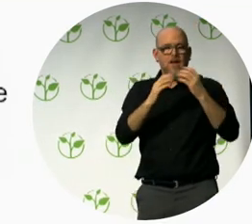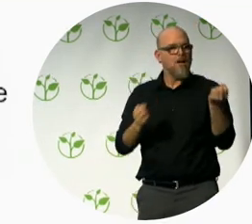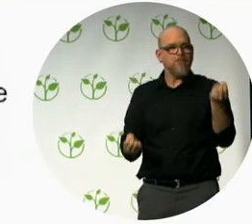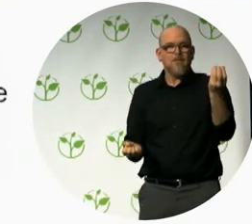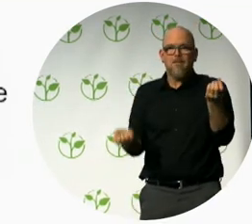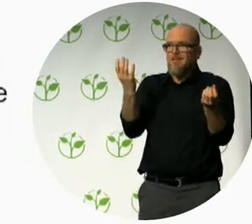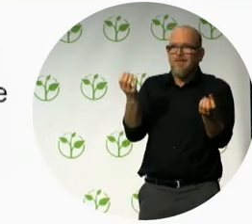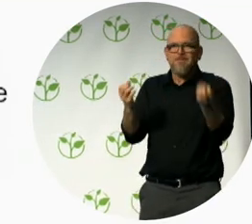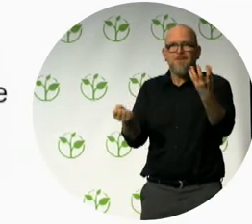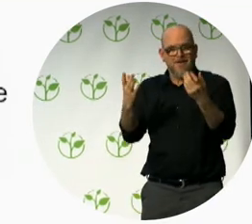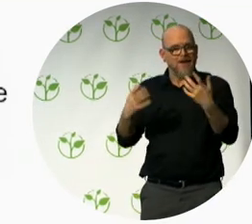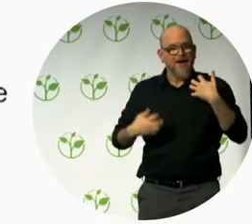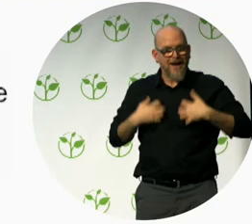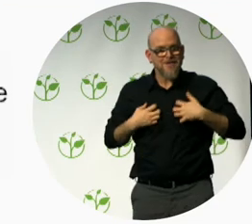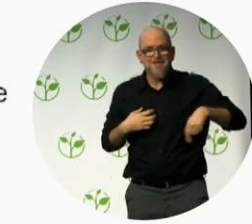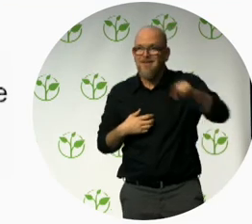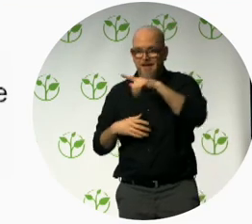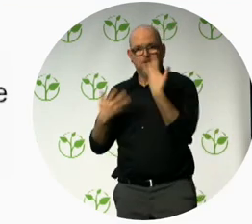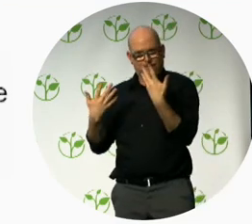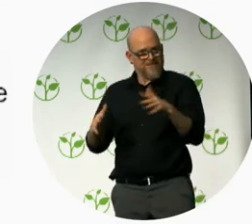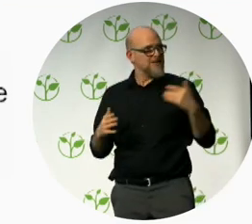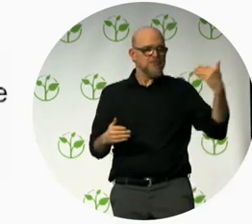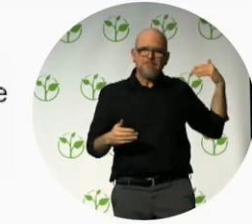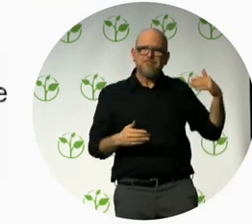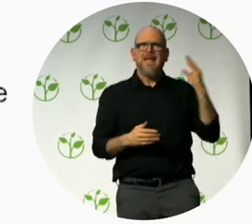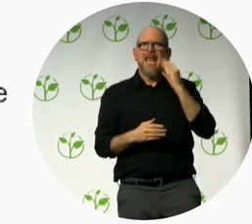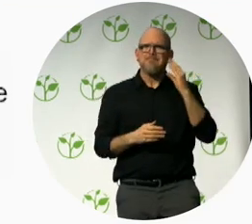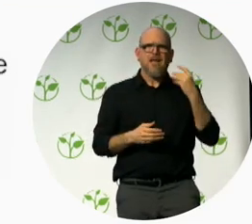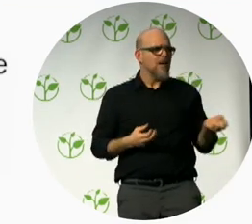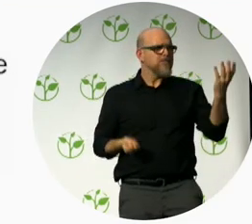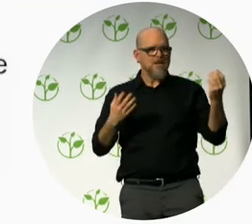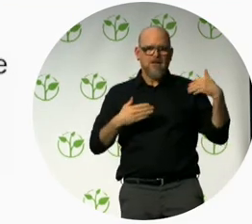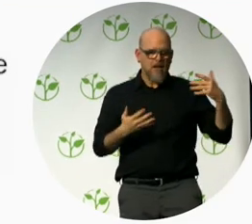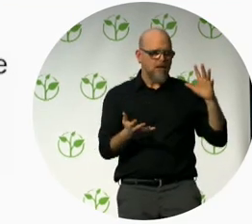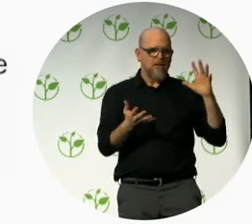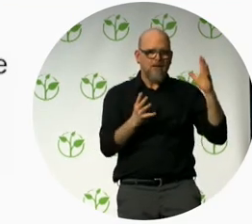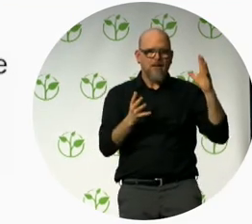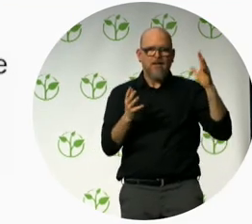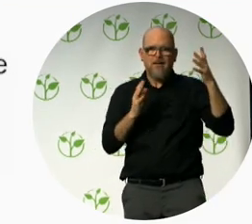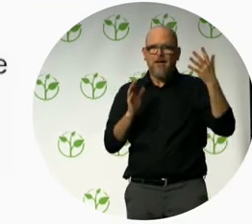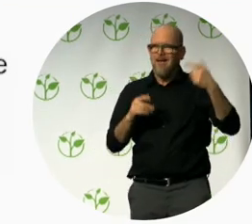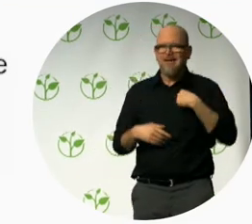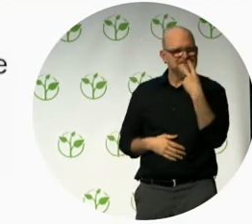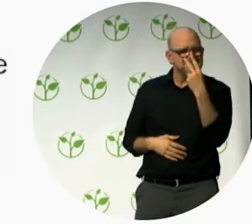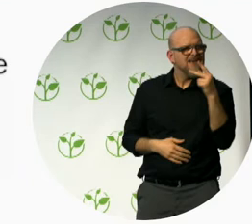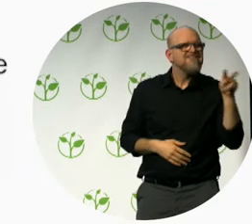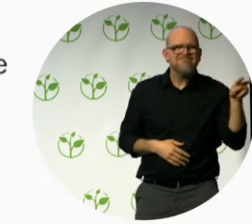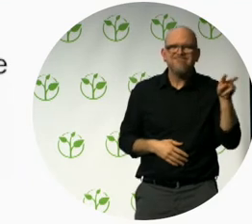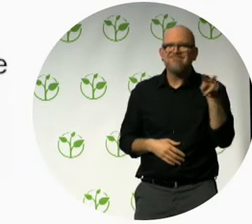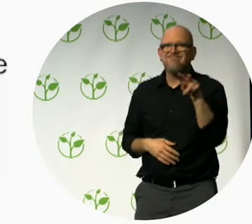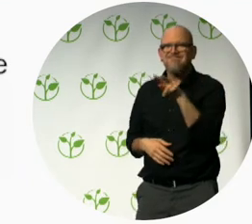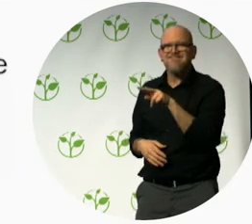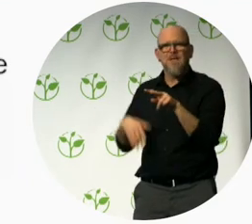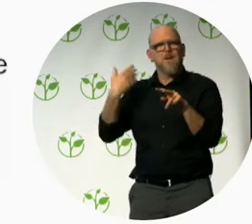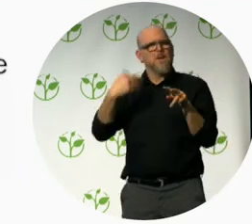product and solution in place. But we also noticed that they are not 100%